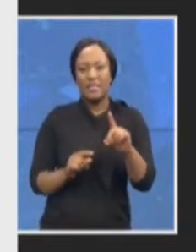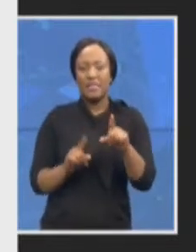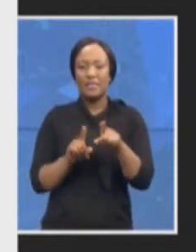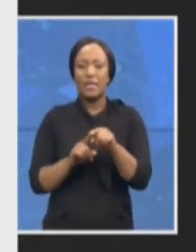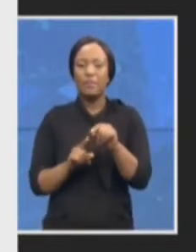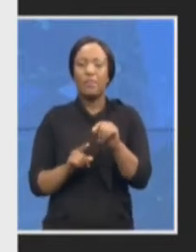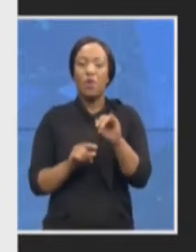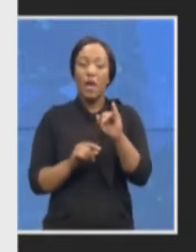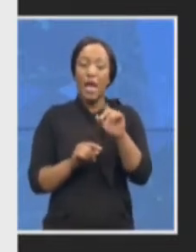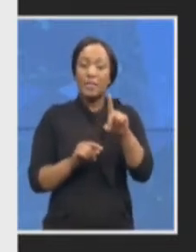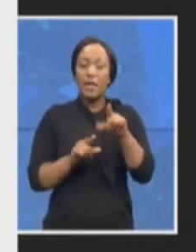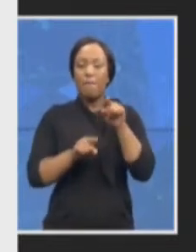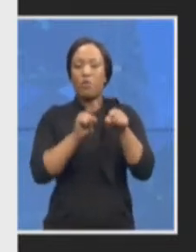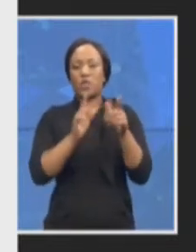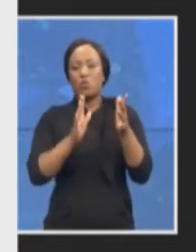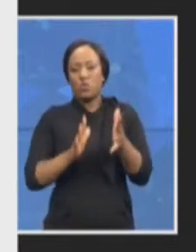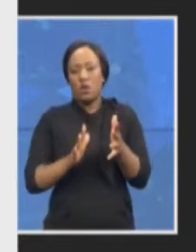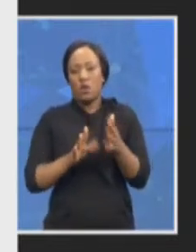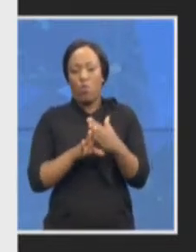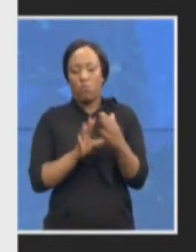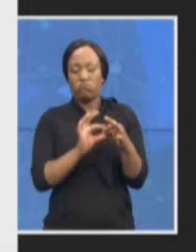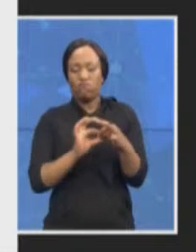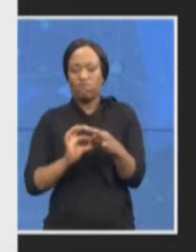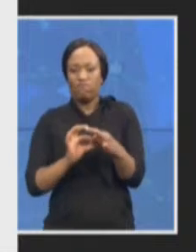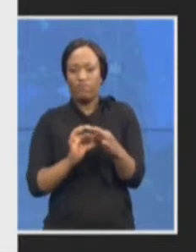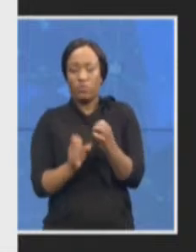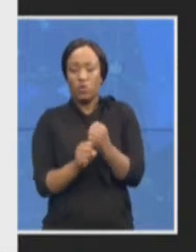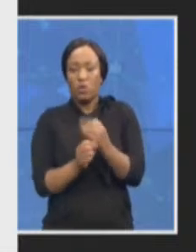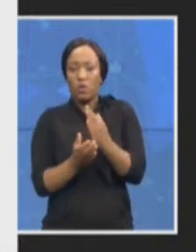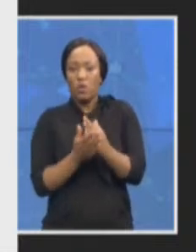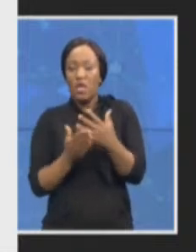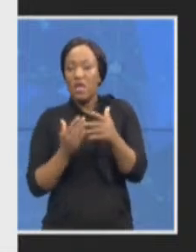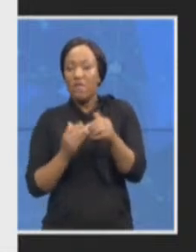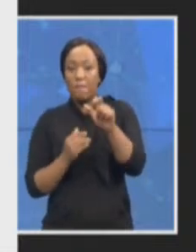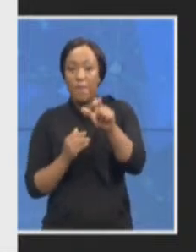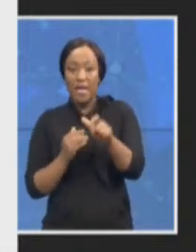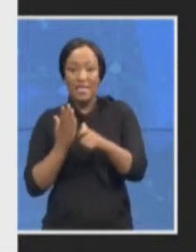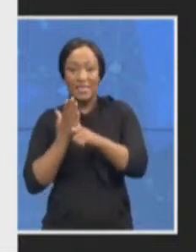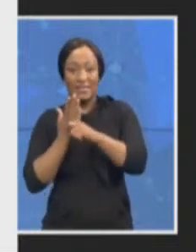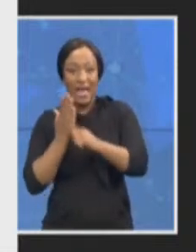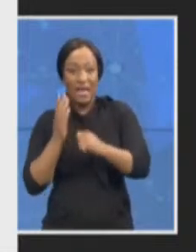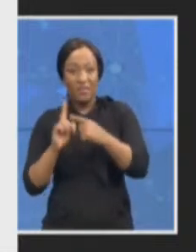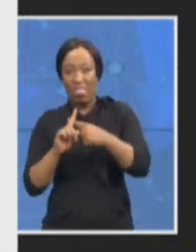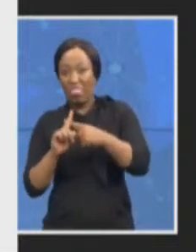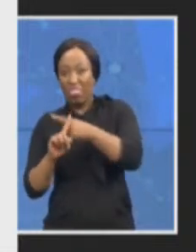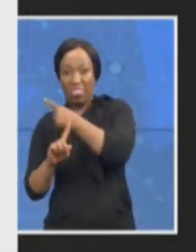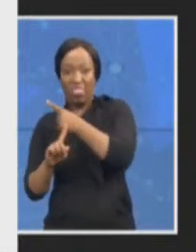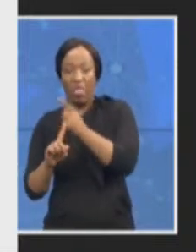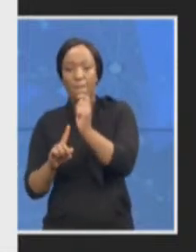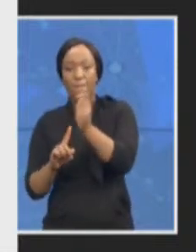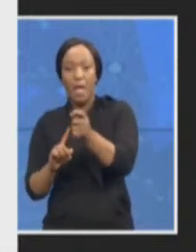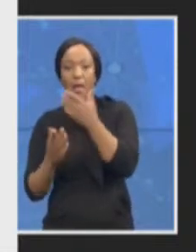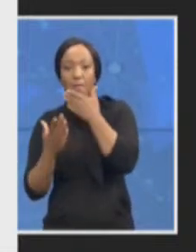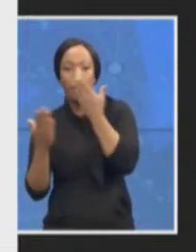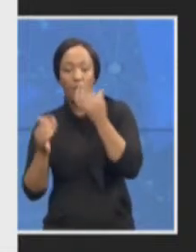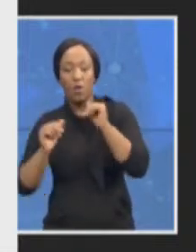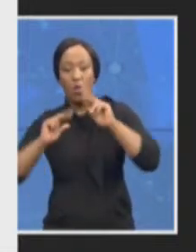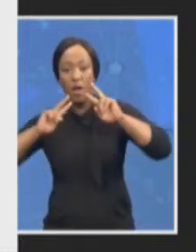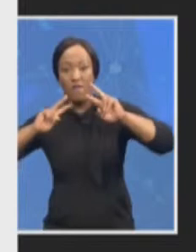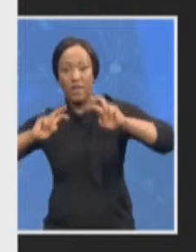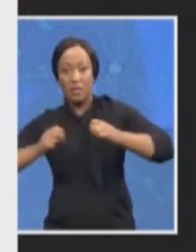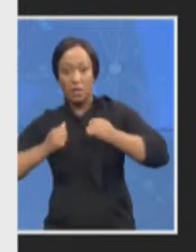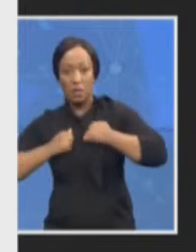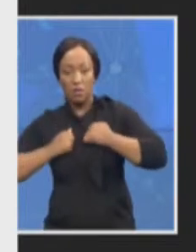that where there are tax legs to these investigations that we are currently busy with that those matters are